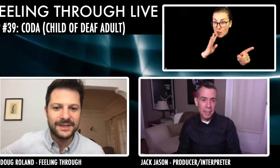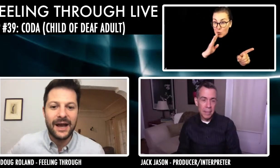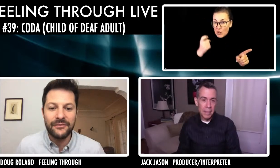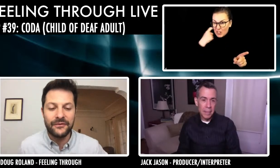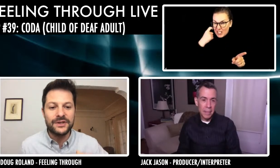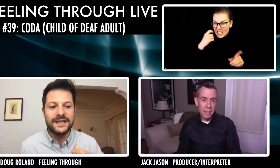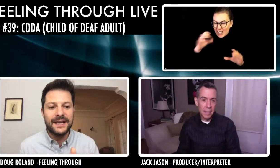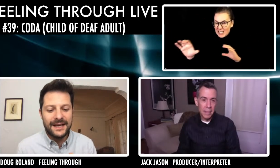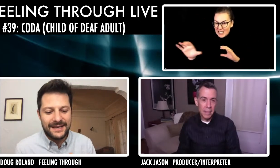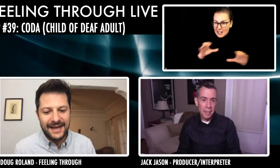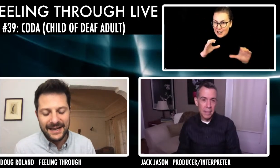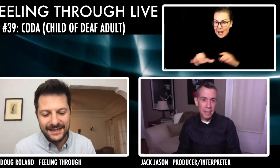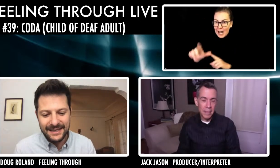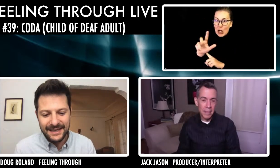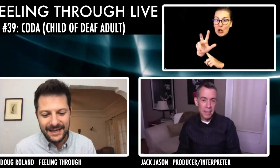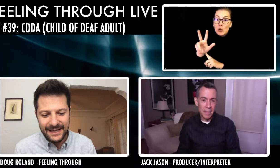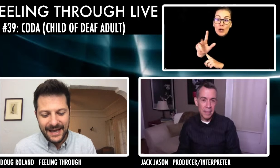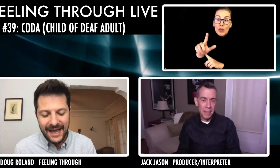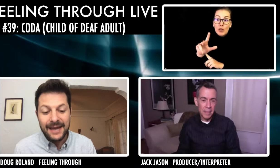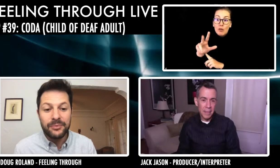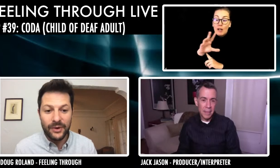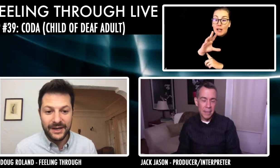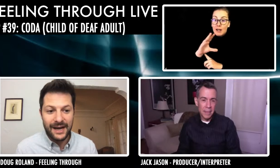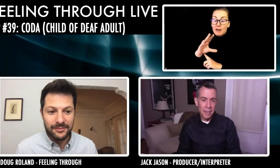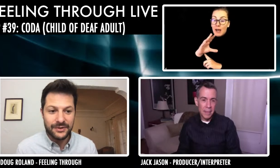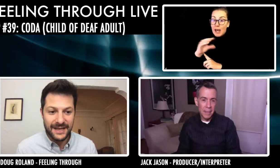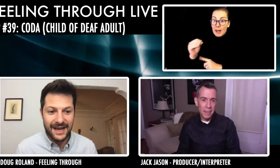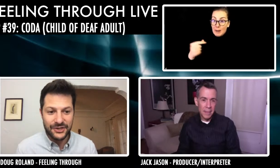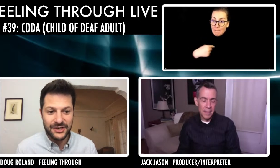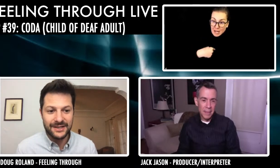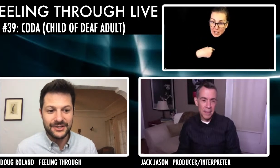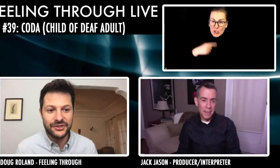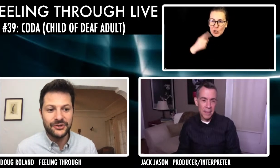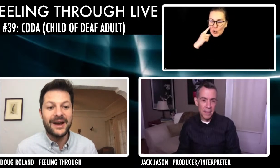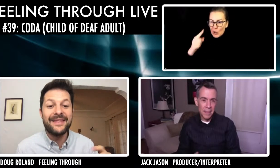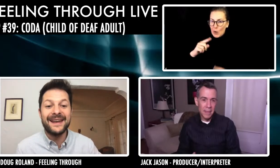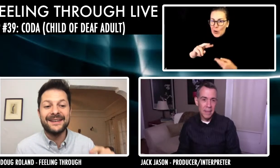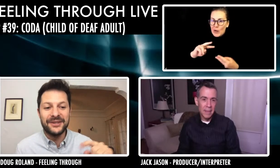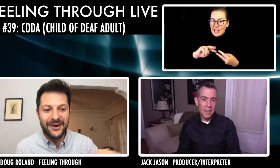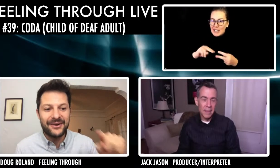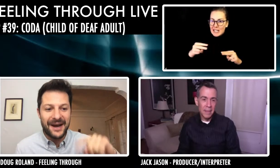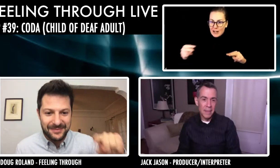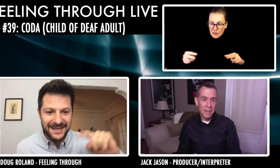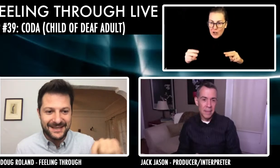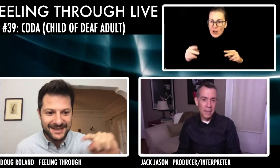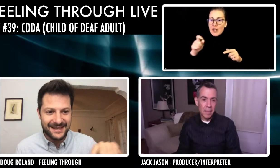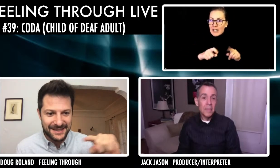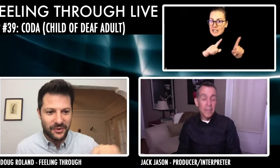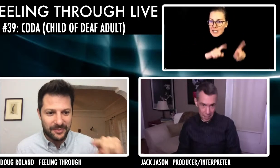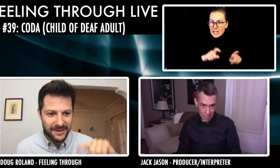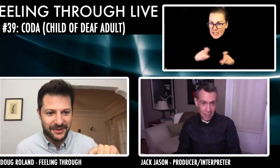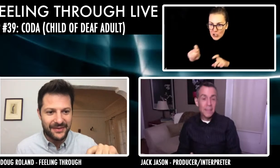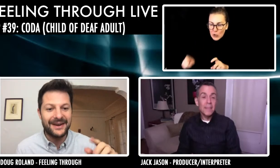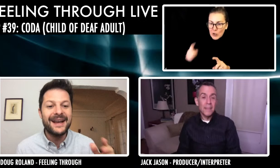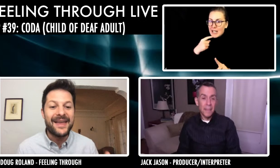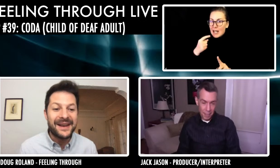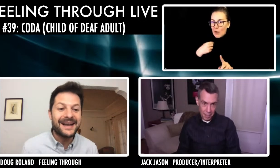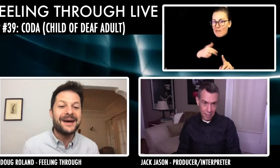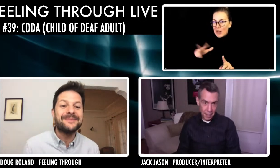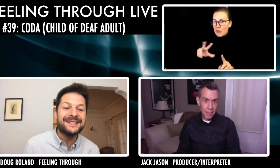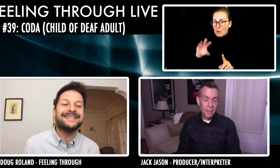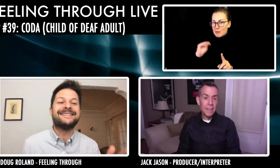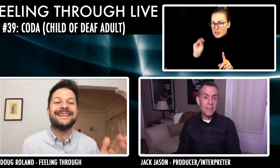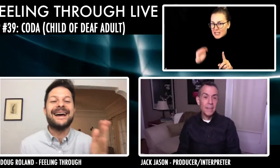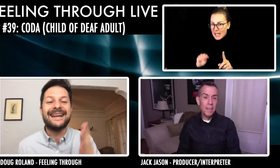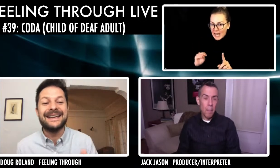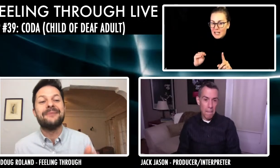realize I was at first 98.9% Ashkenazi Jew. And then you know how it updates cause it gets more people on there. And then I